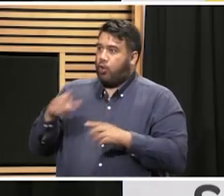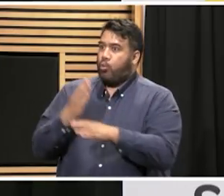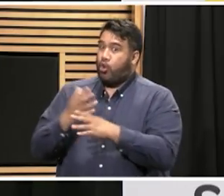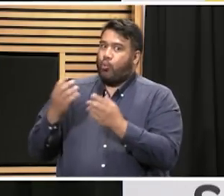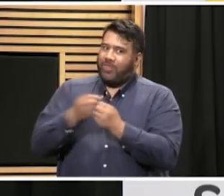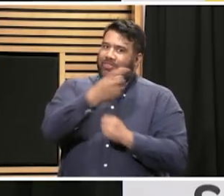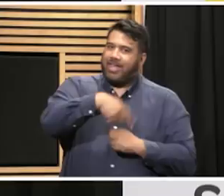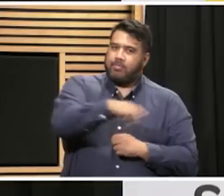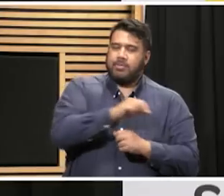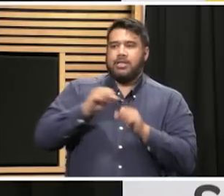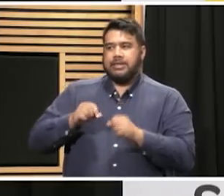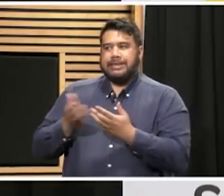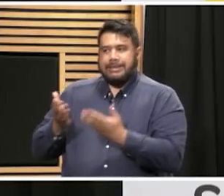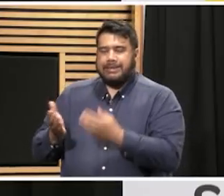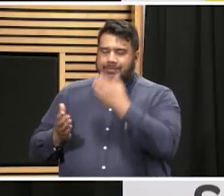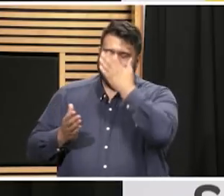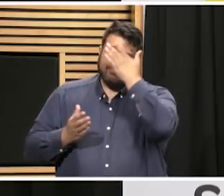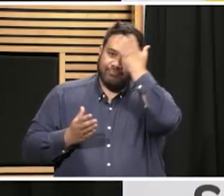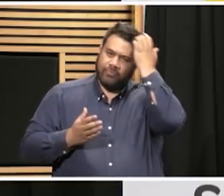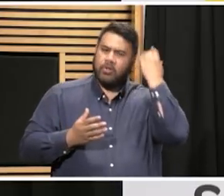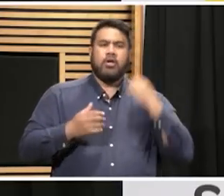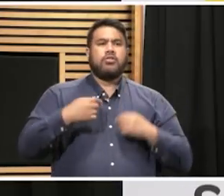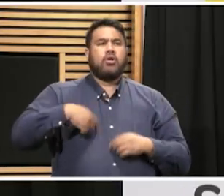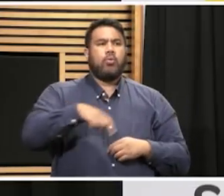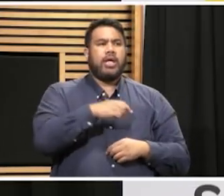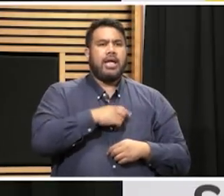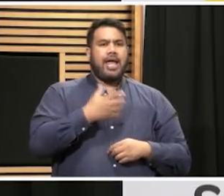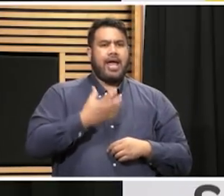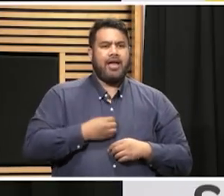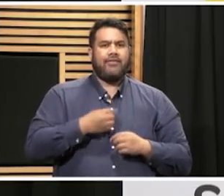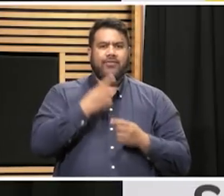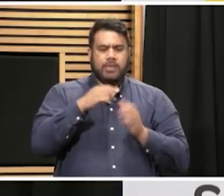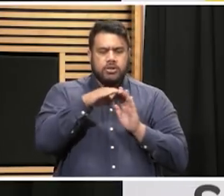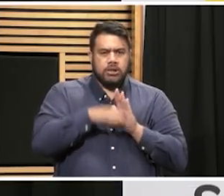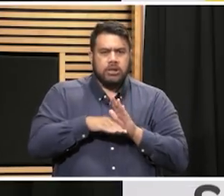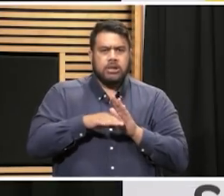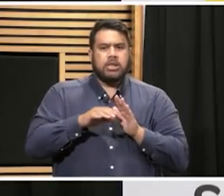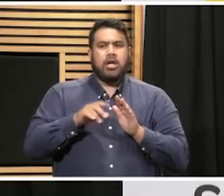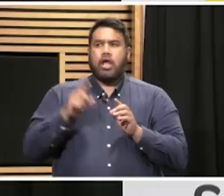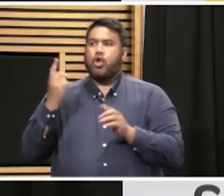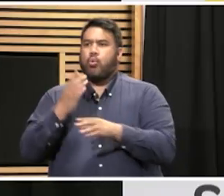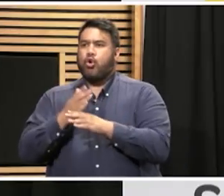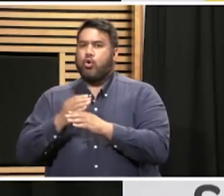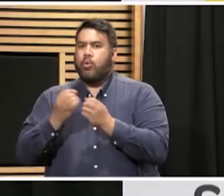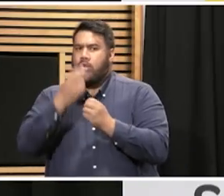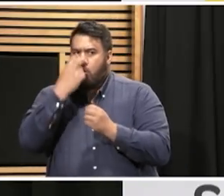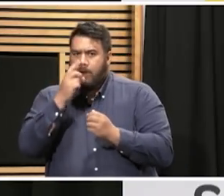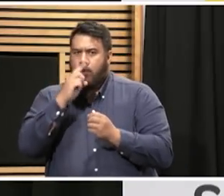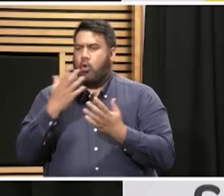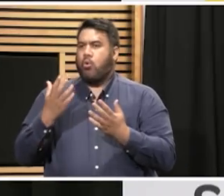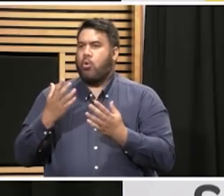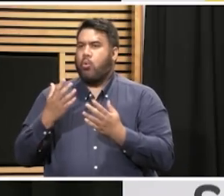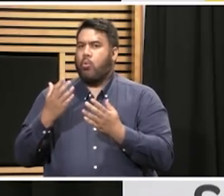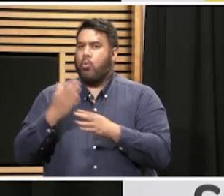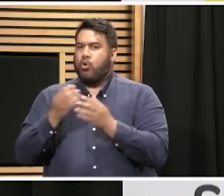cover that is on our website covers home and community support workers and the sorts of situations where they do or don't need to use protective